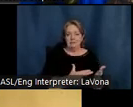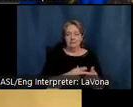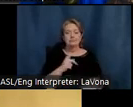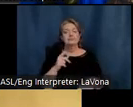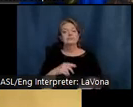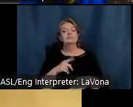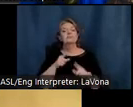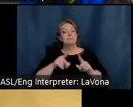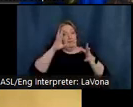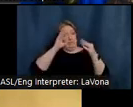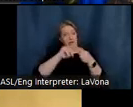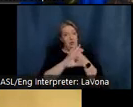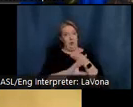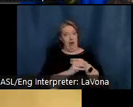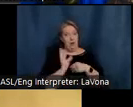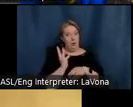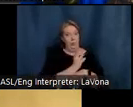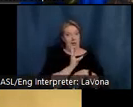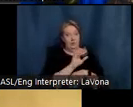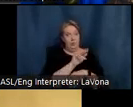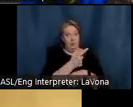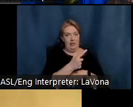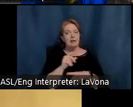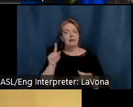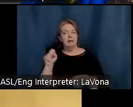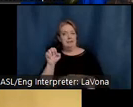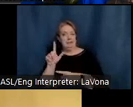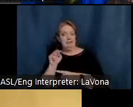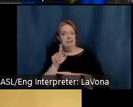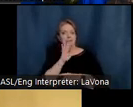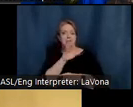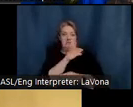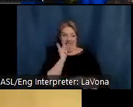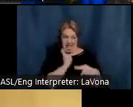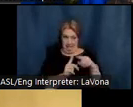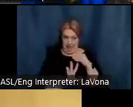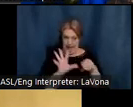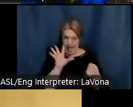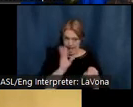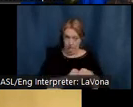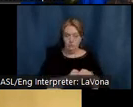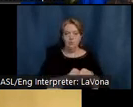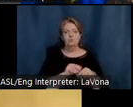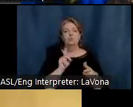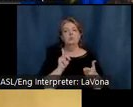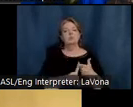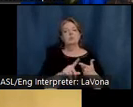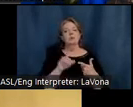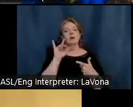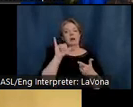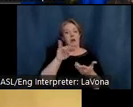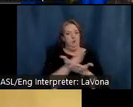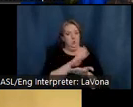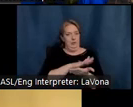added, Selma made sure that a new kitchen and the enclosure of the screened-in wraparound porch would